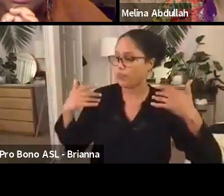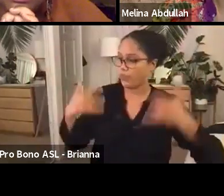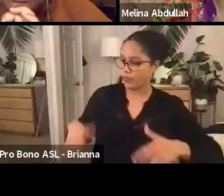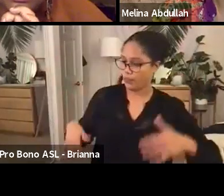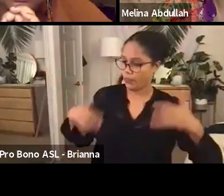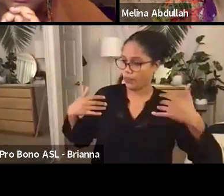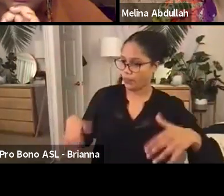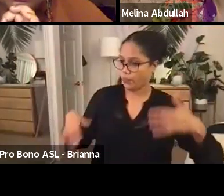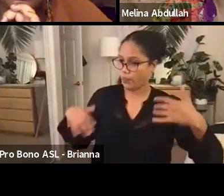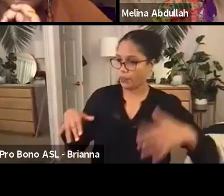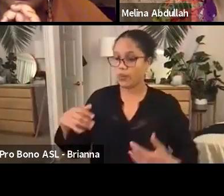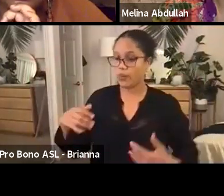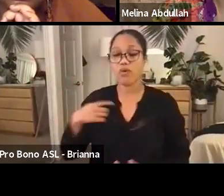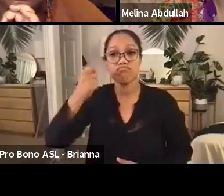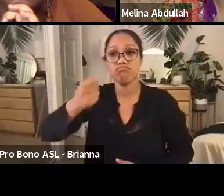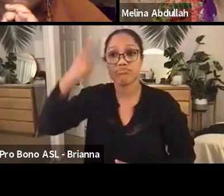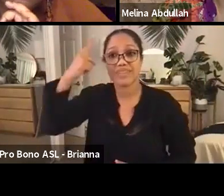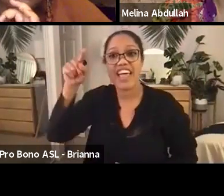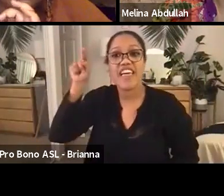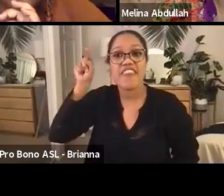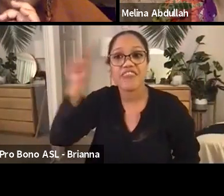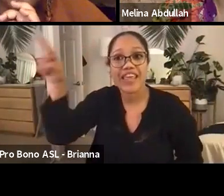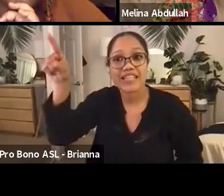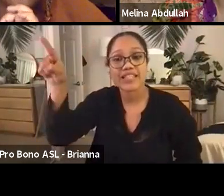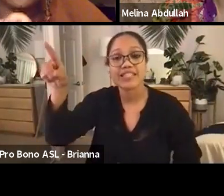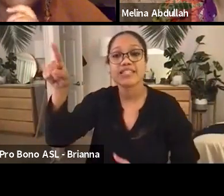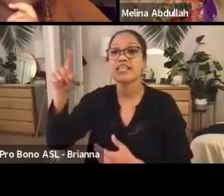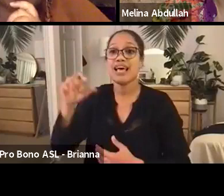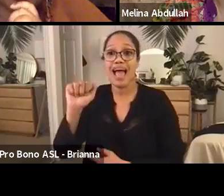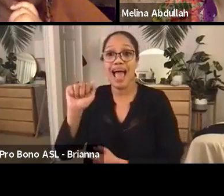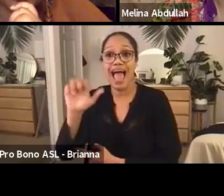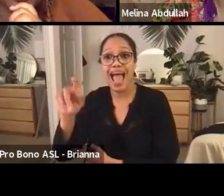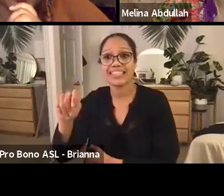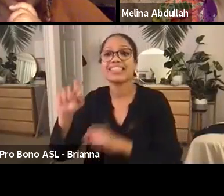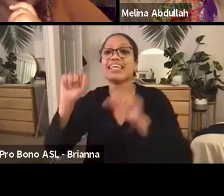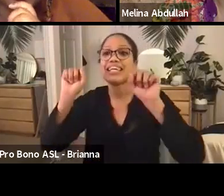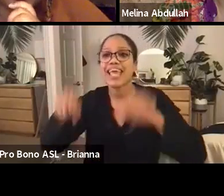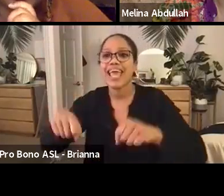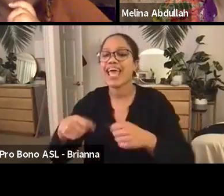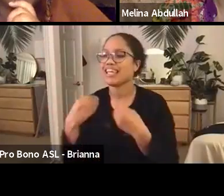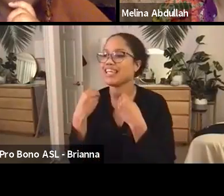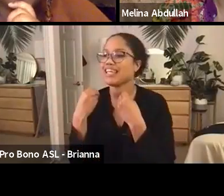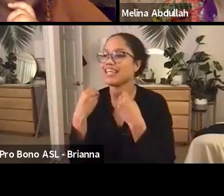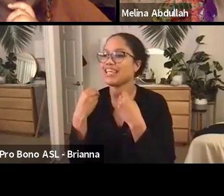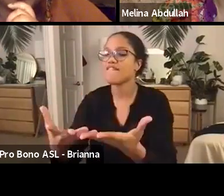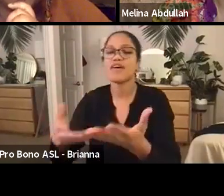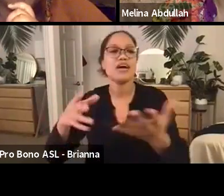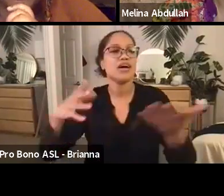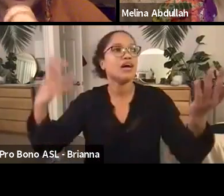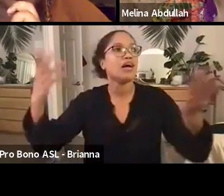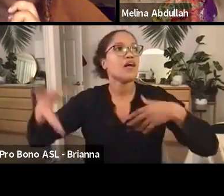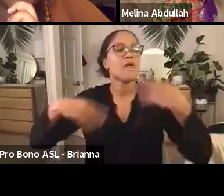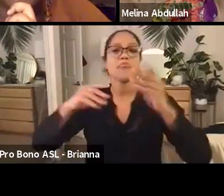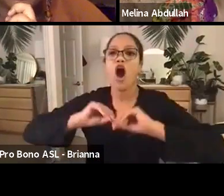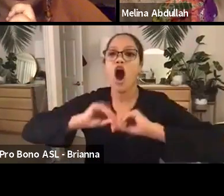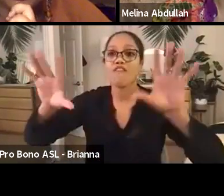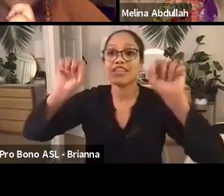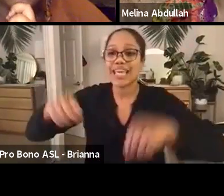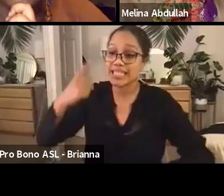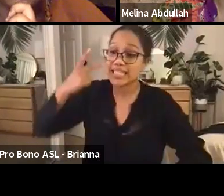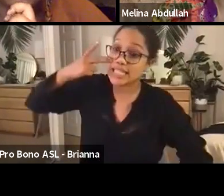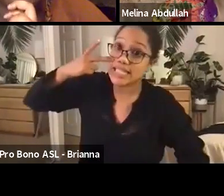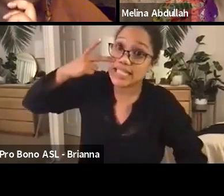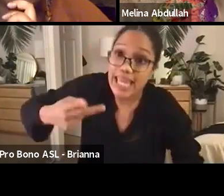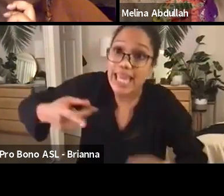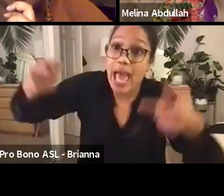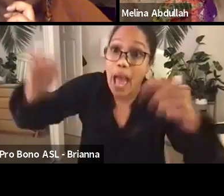truly provide tangible equity for black people. And it is the cornerstone for,